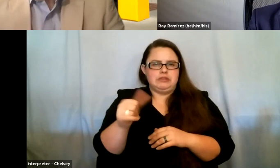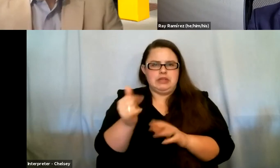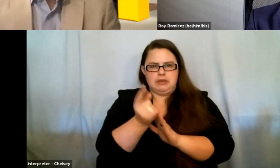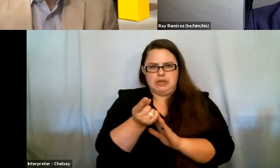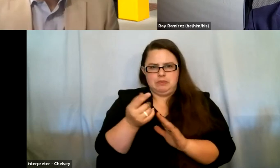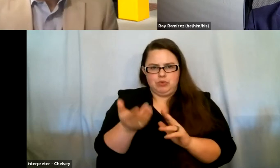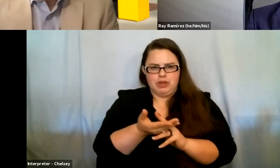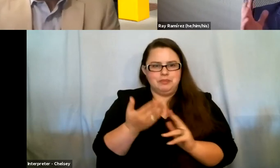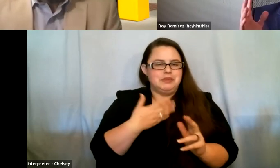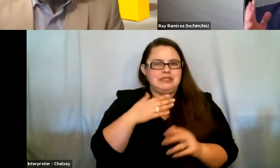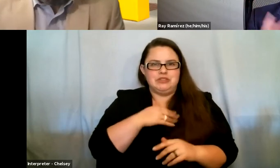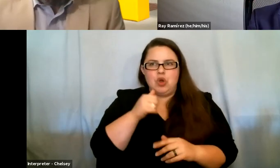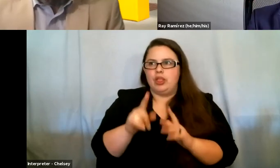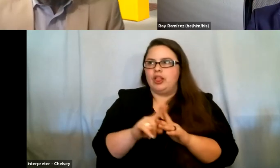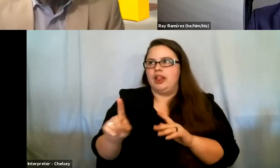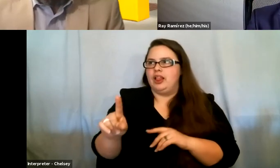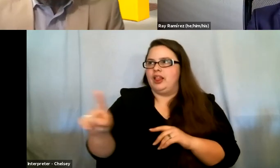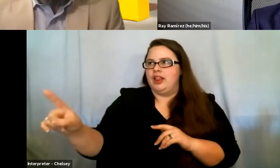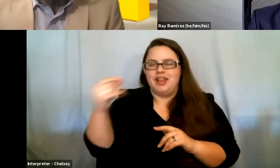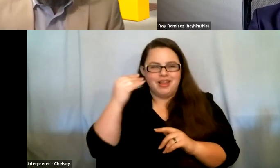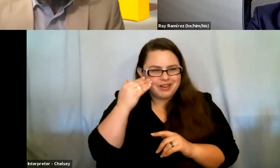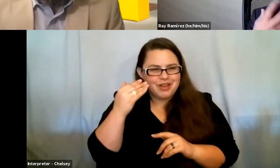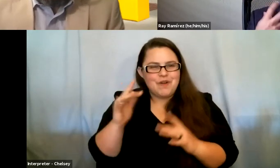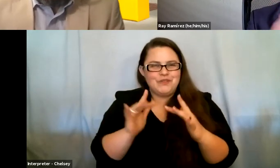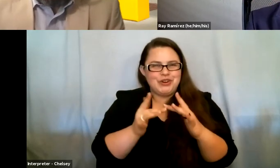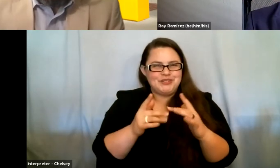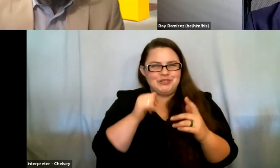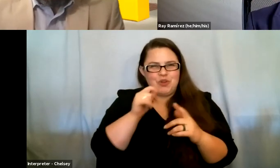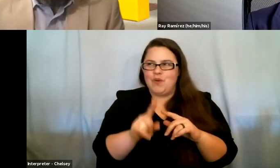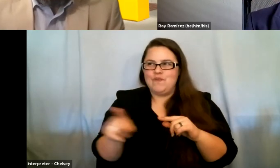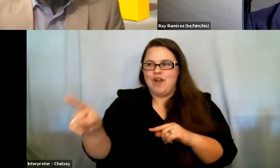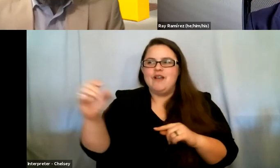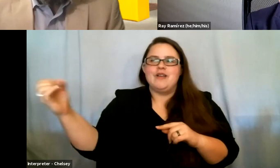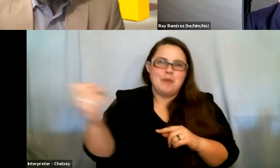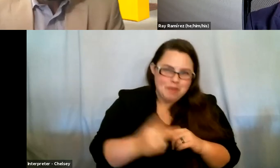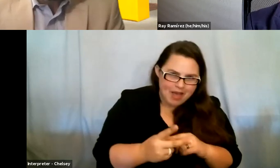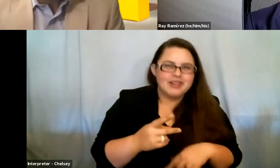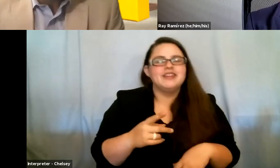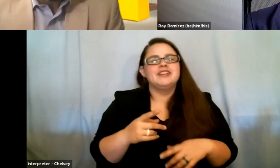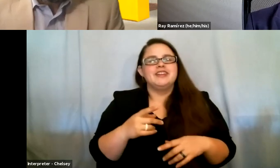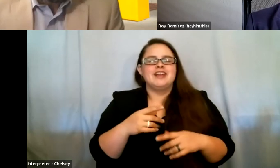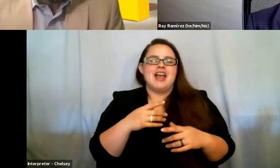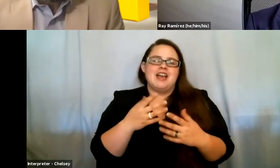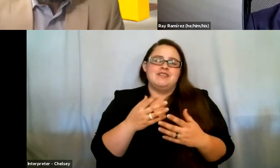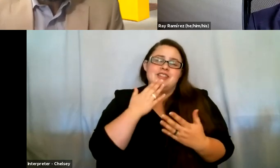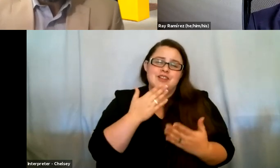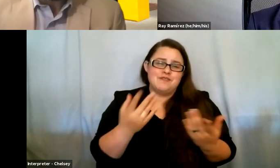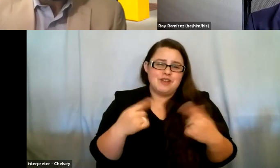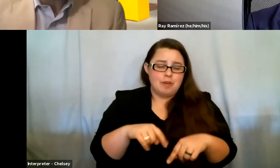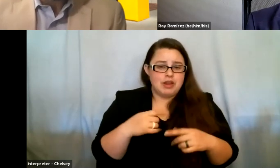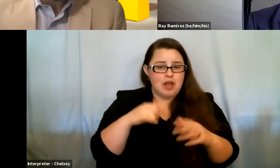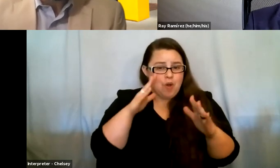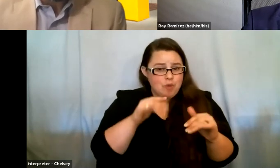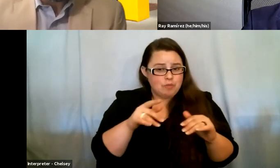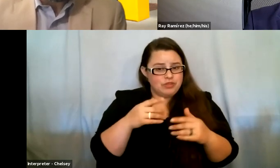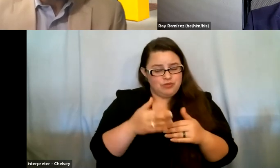Please don't go far. I know this is virtual, but as the saying goes, don't go far. Come back and thank you all for being here and we hope that you find the rest of